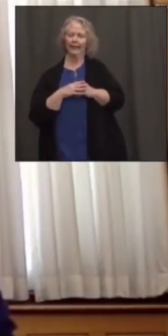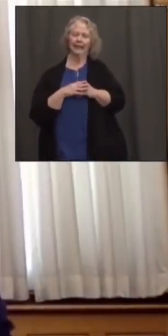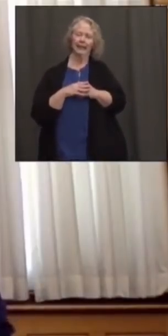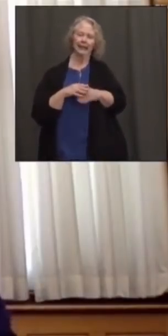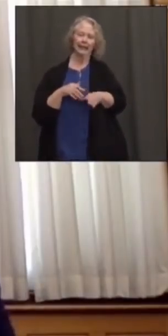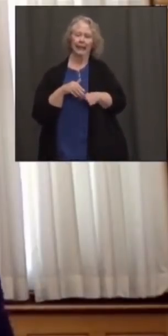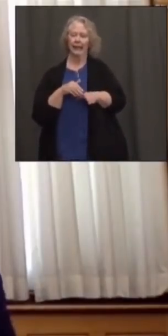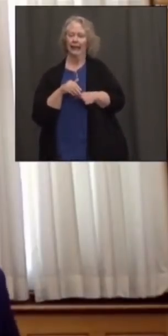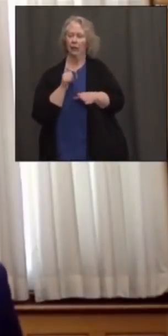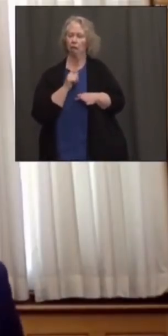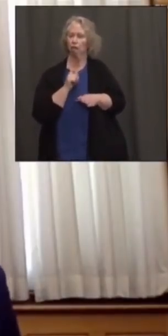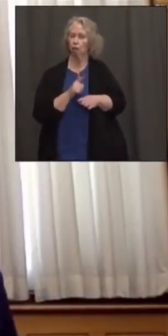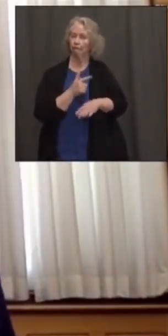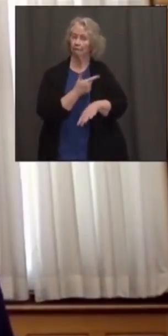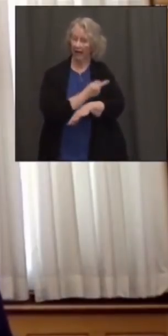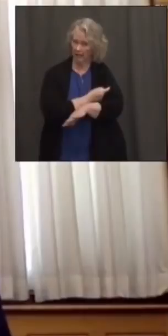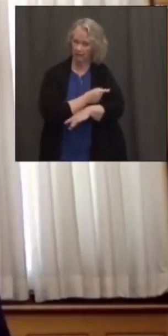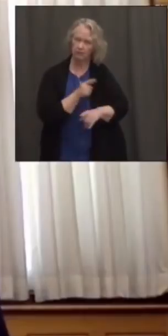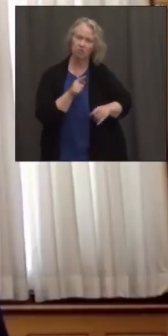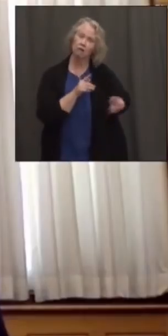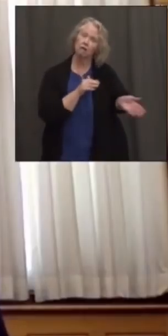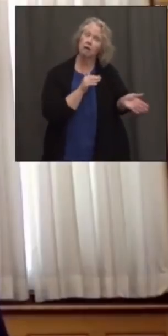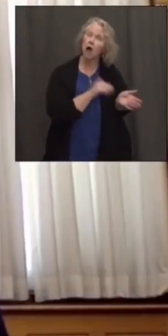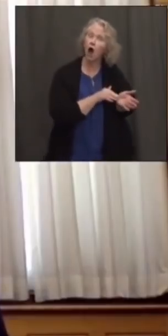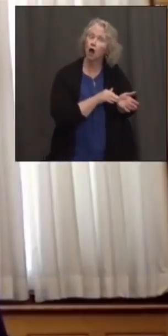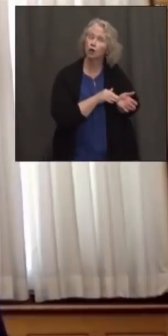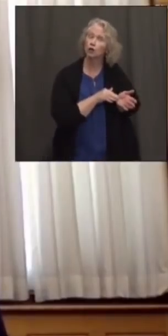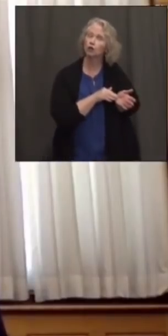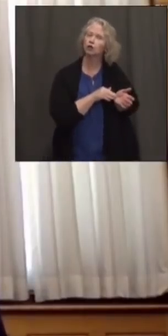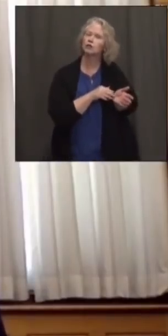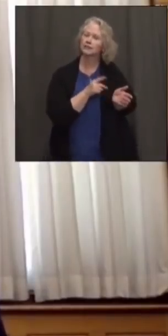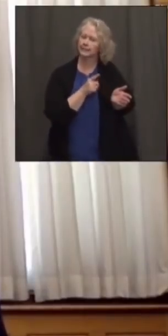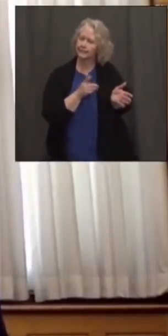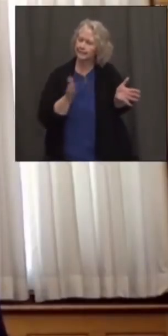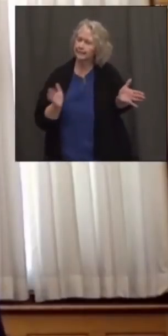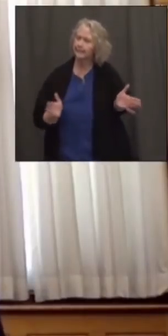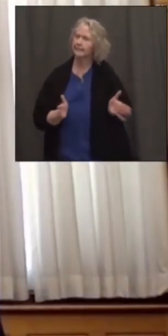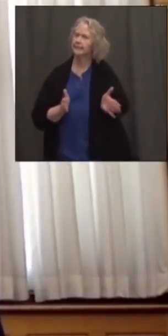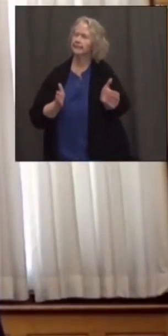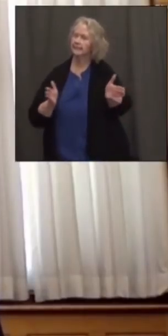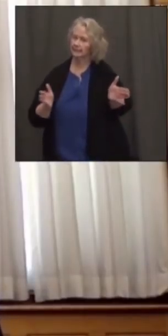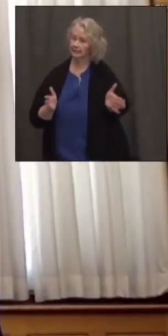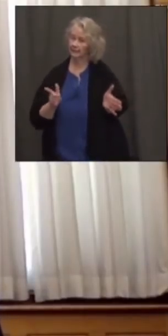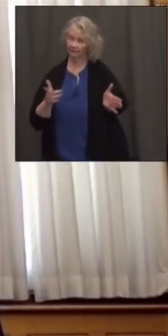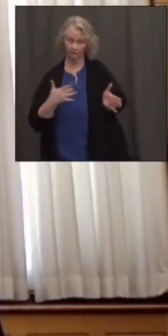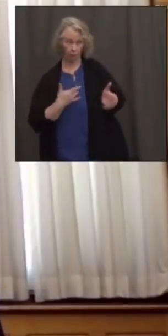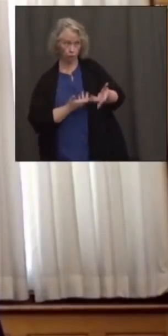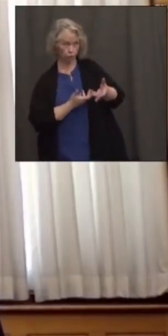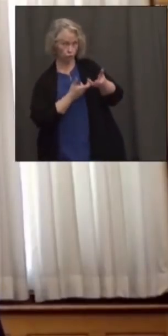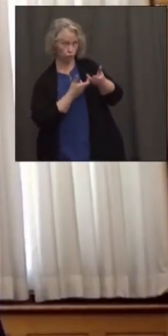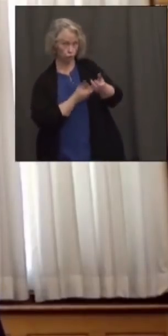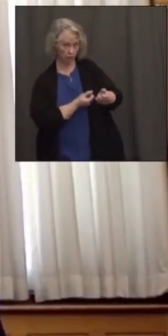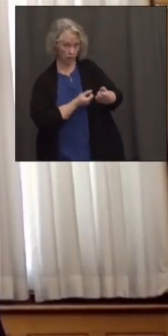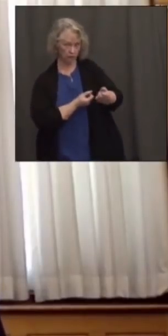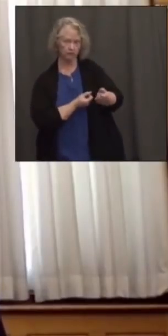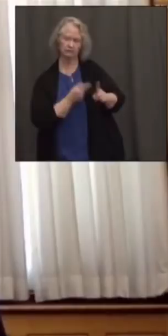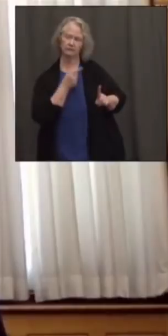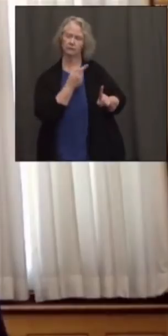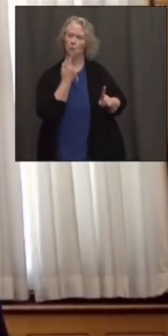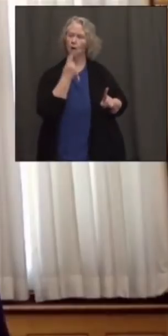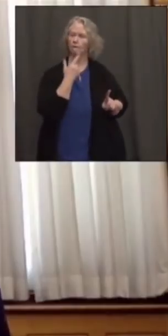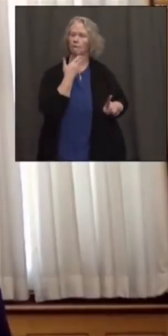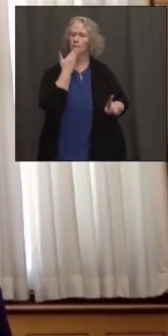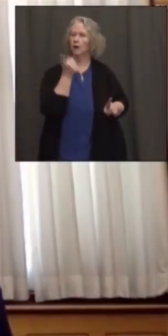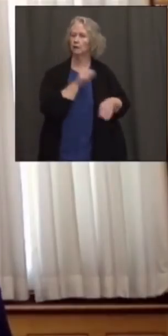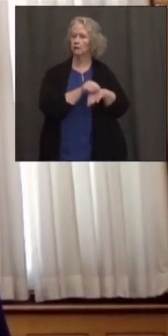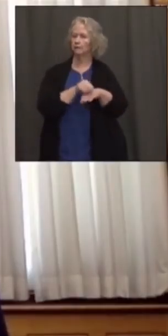vaccinated, doctors, their physician or a medical professional that they have a trusted relationship with can be the most helpful